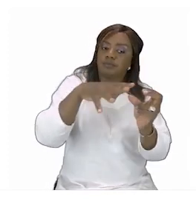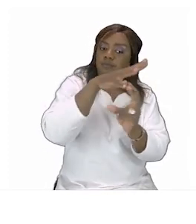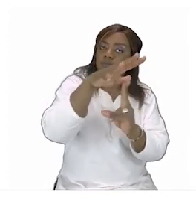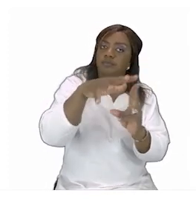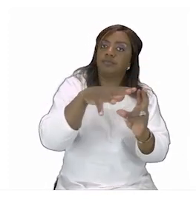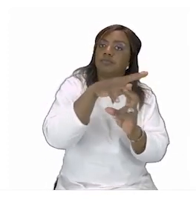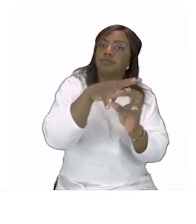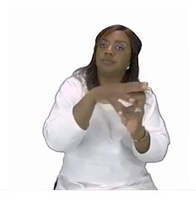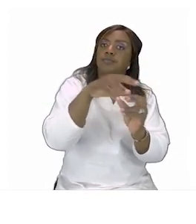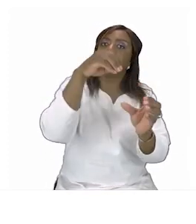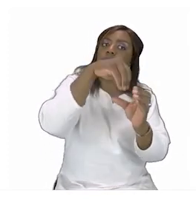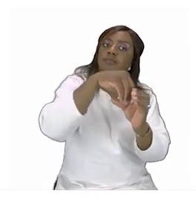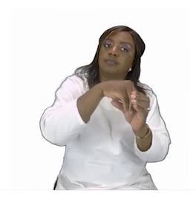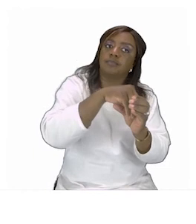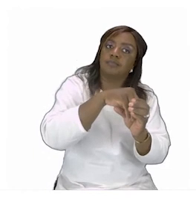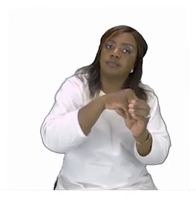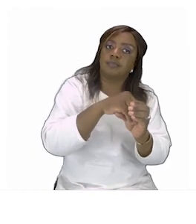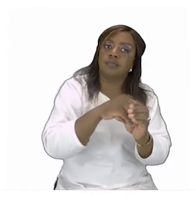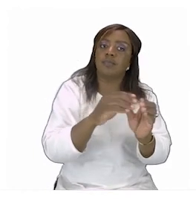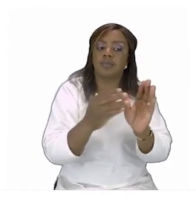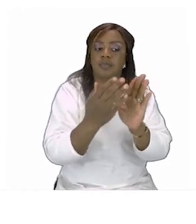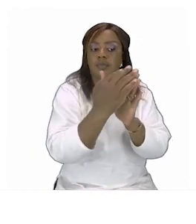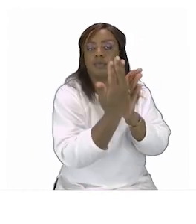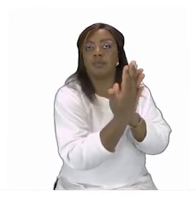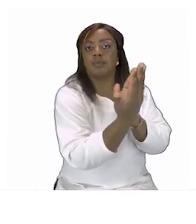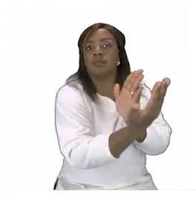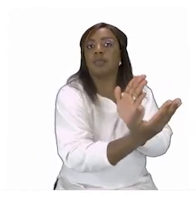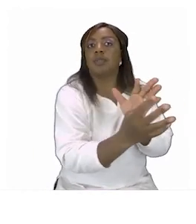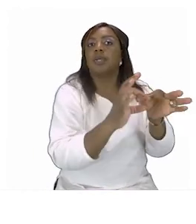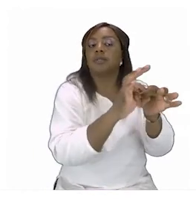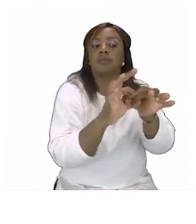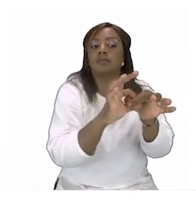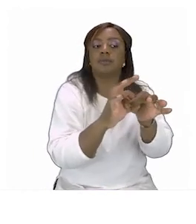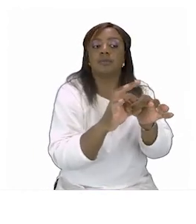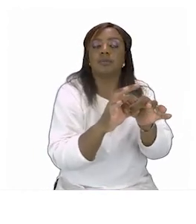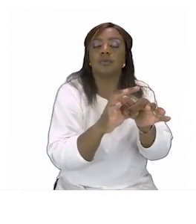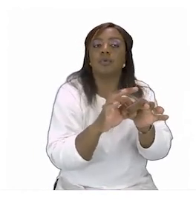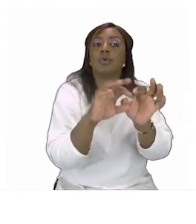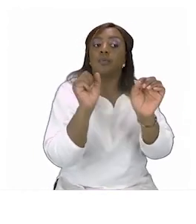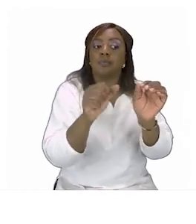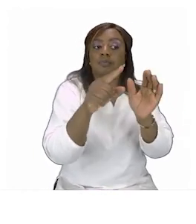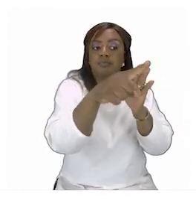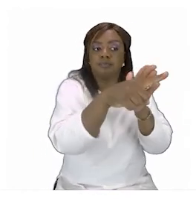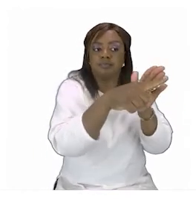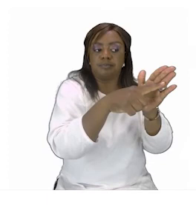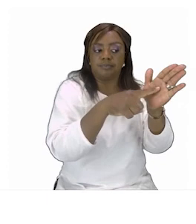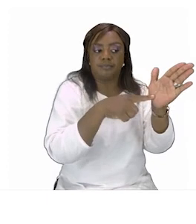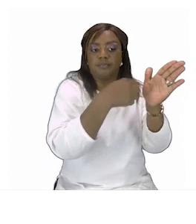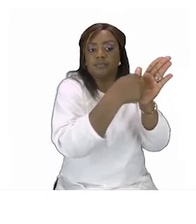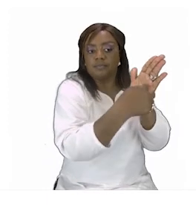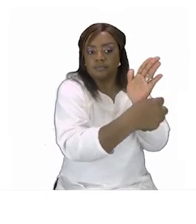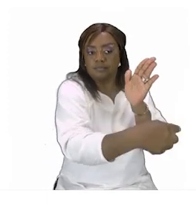have relationships it is your job to match the family member to the